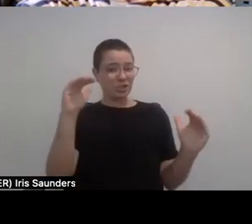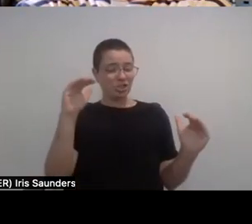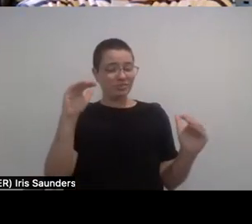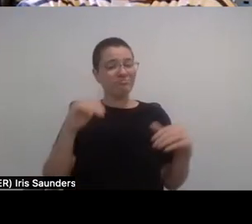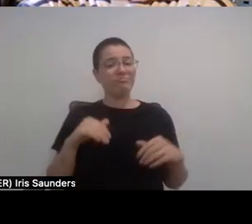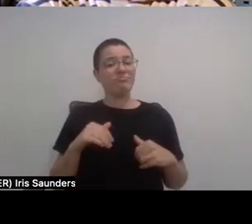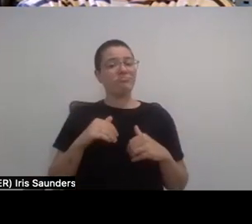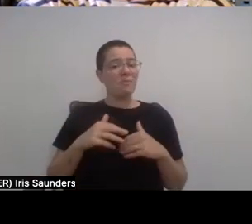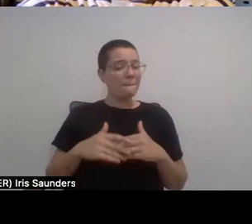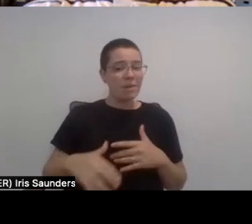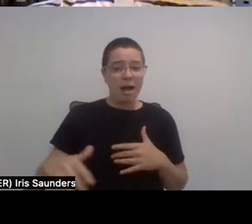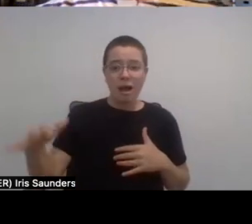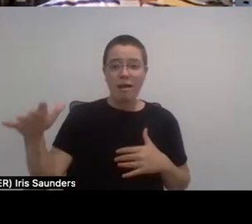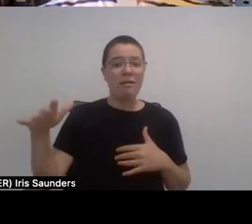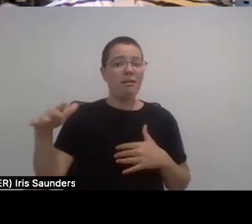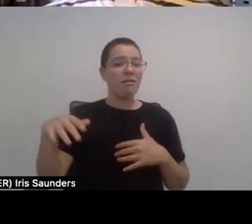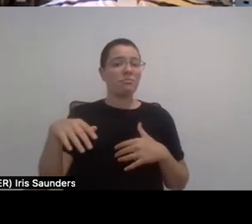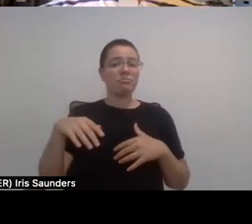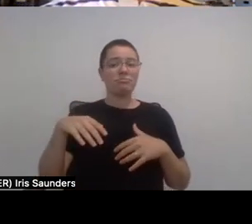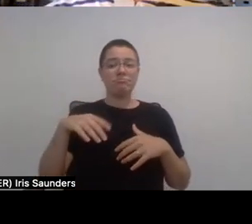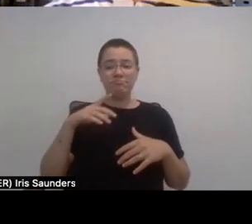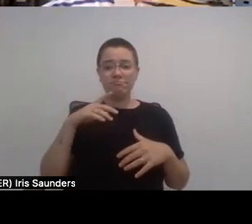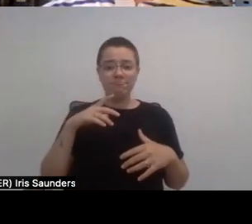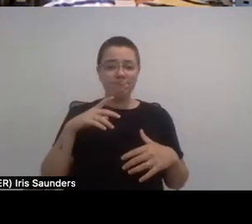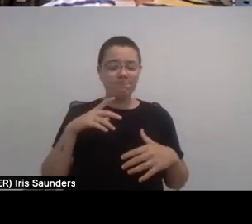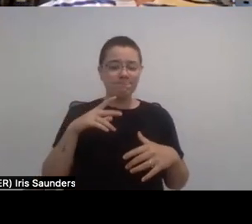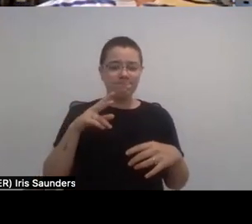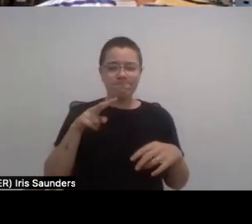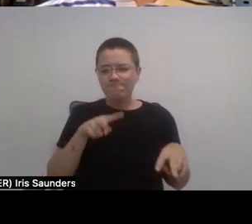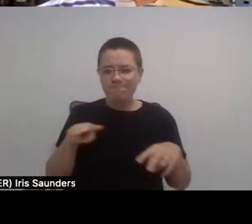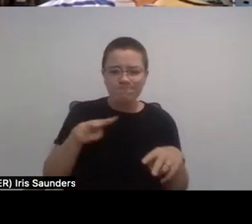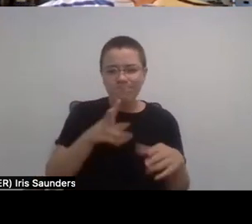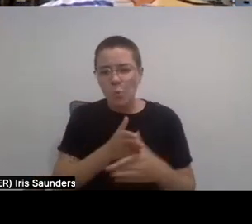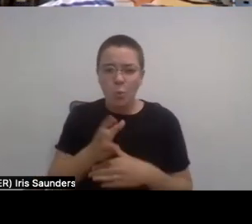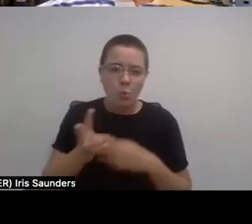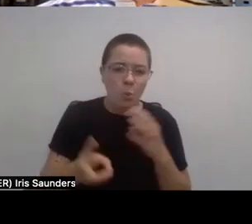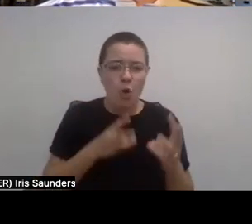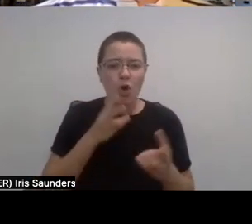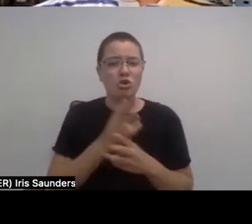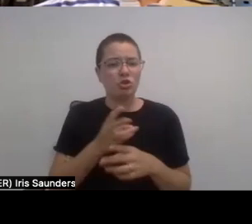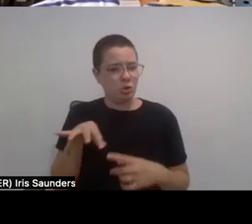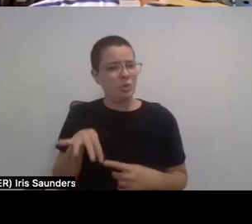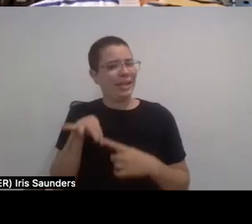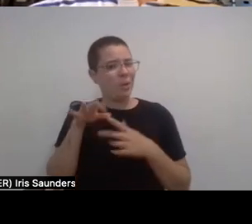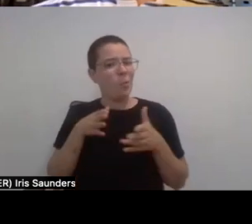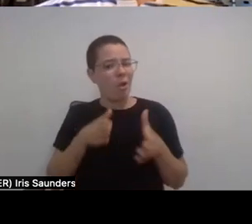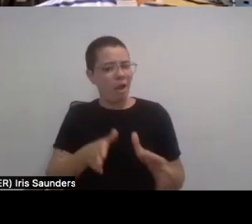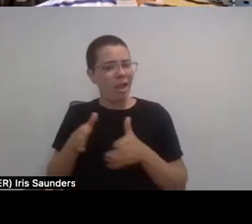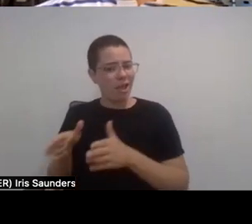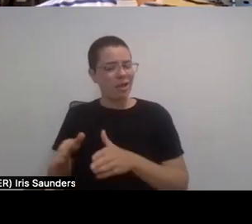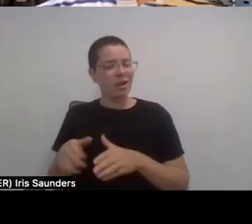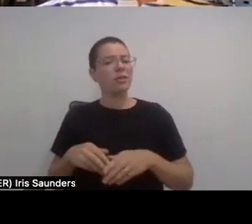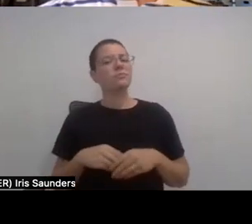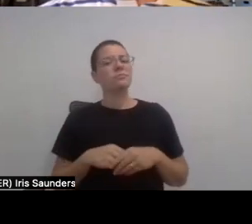you know, and we navigate the world uniquely as we do. Um, you know,